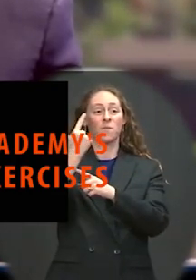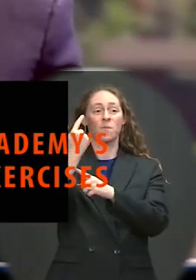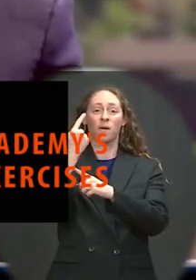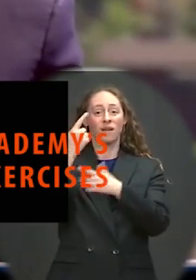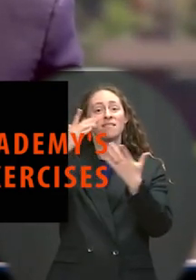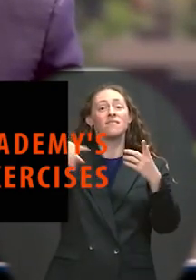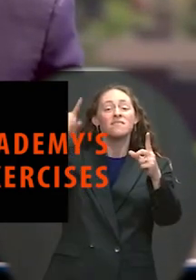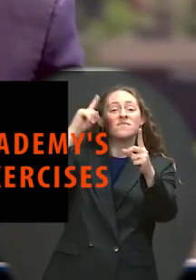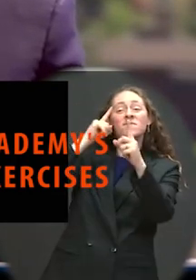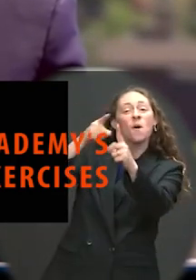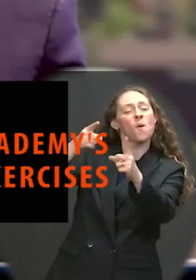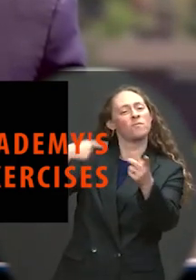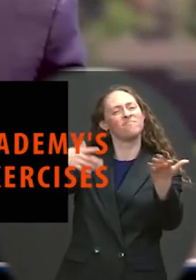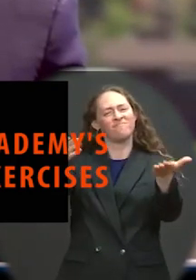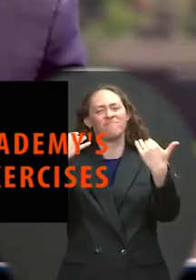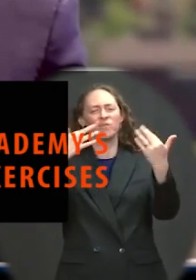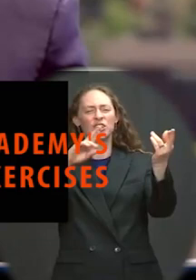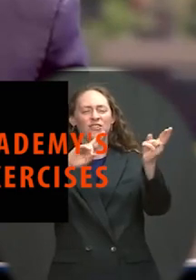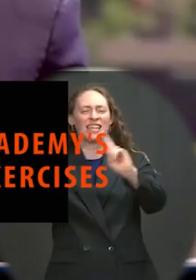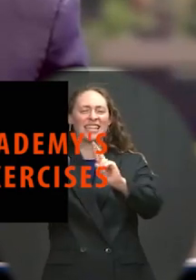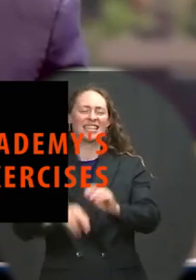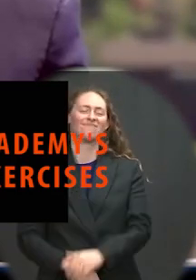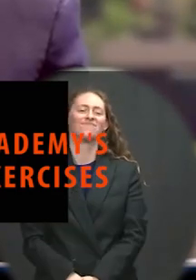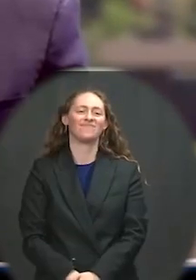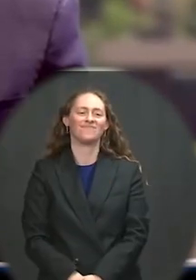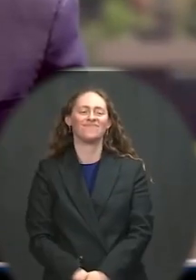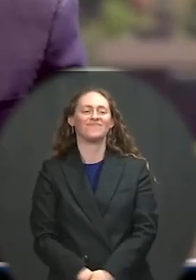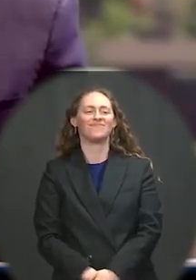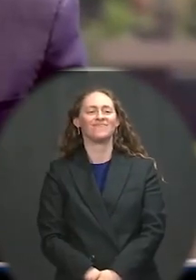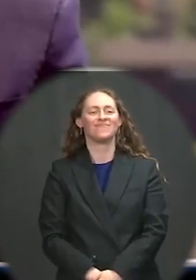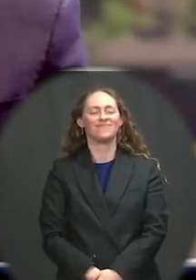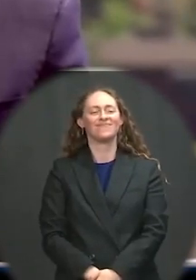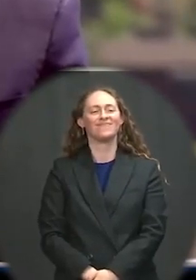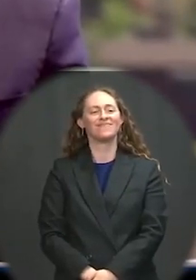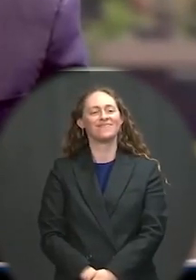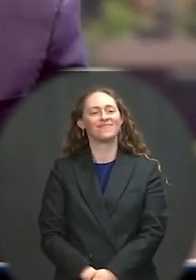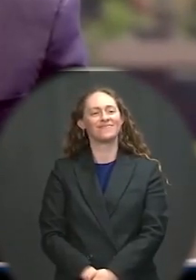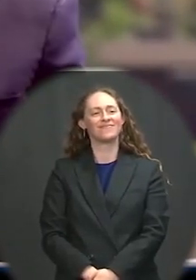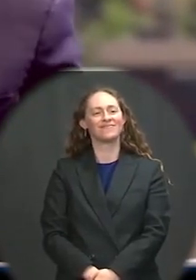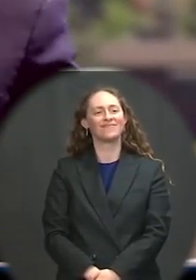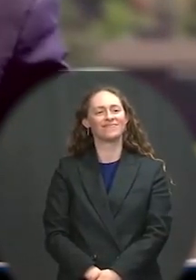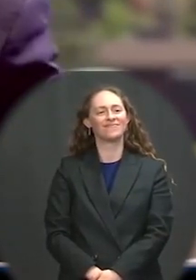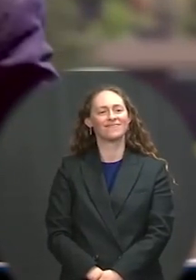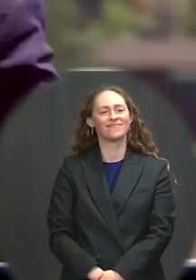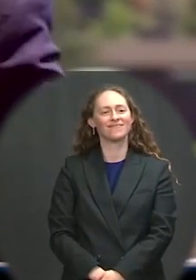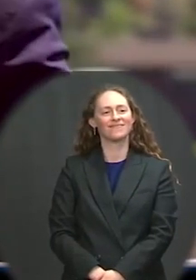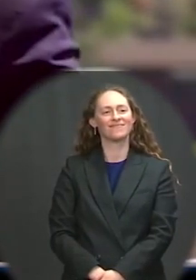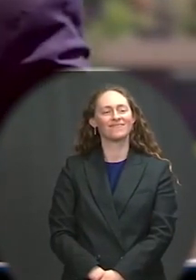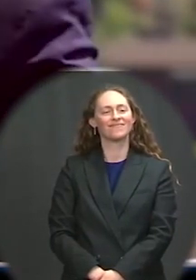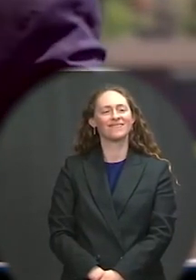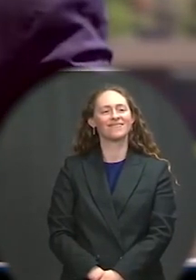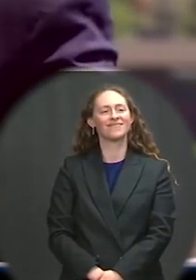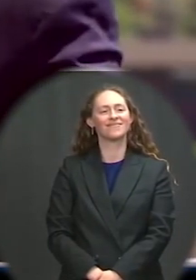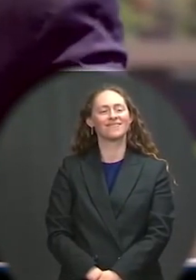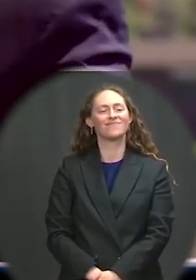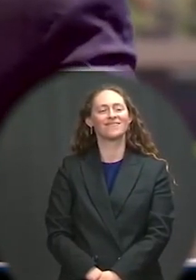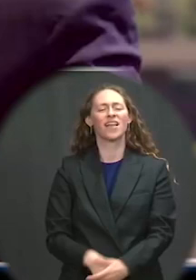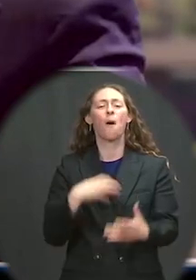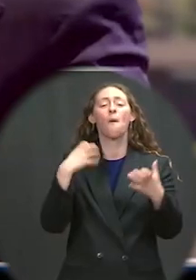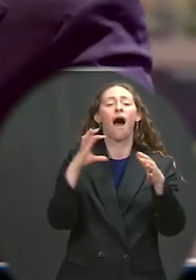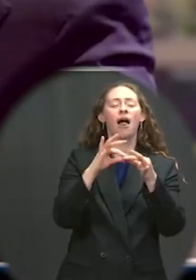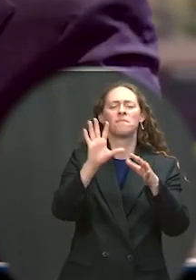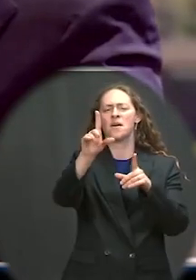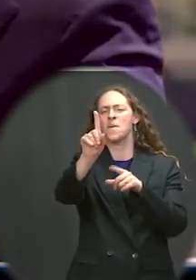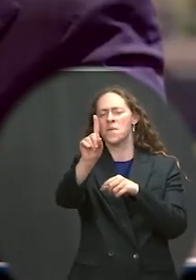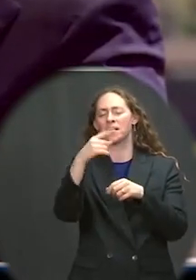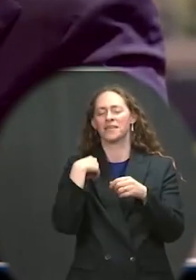Admiral because he's not only the Commandant of the Coast Guard — well, let me say it another way. In 2013,